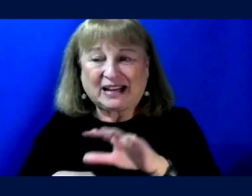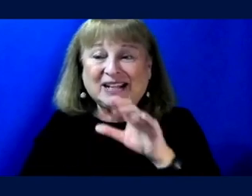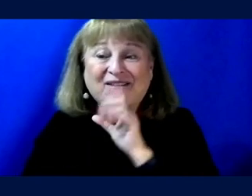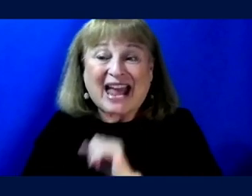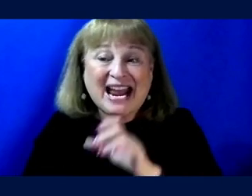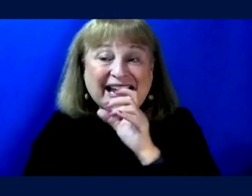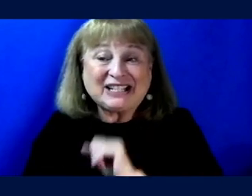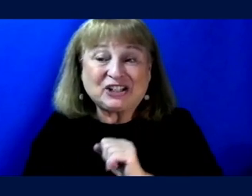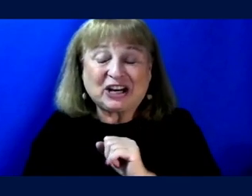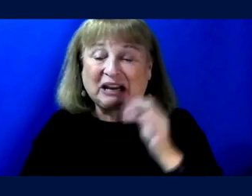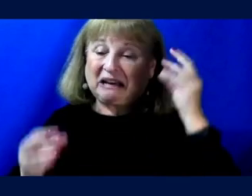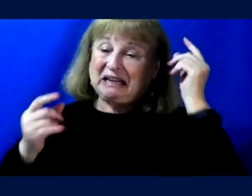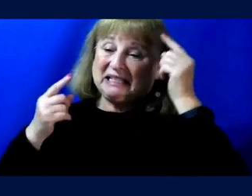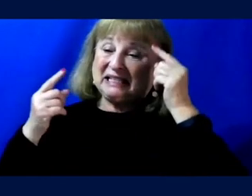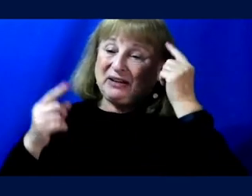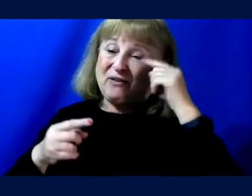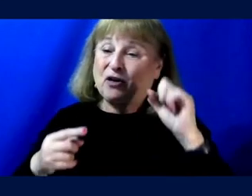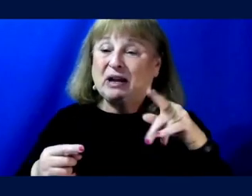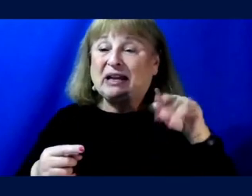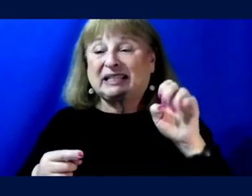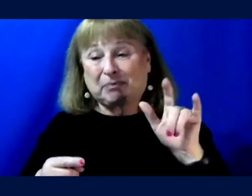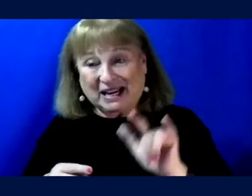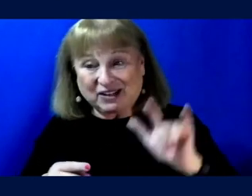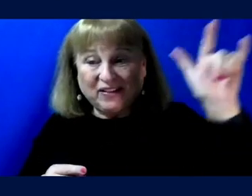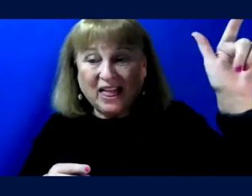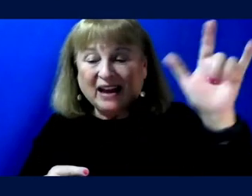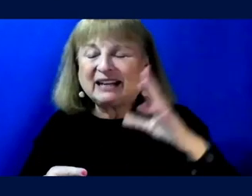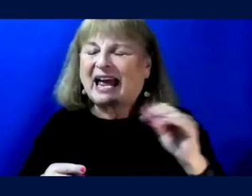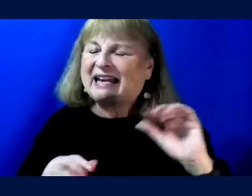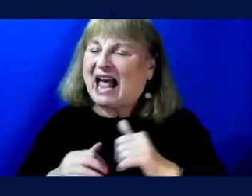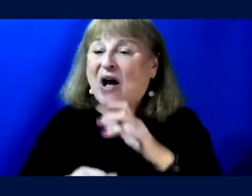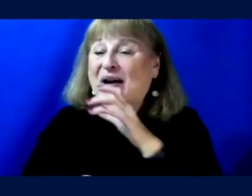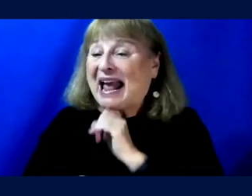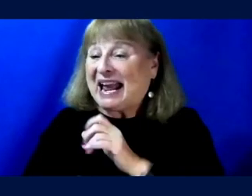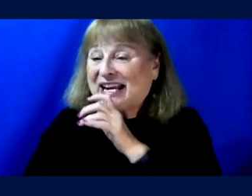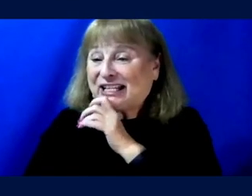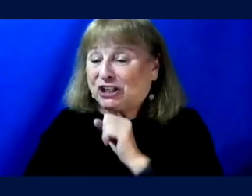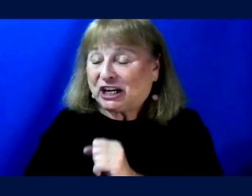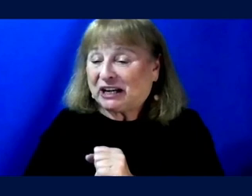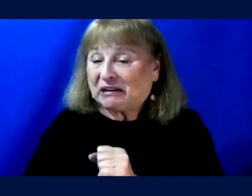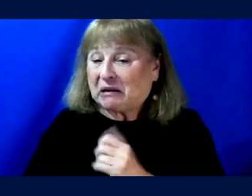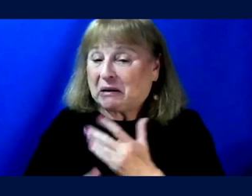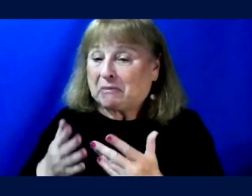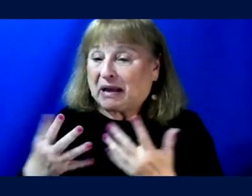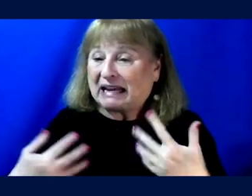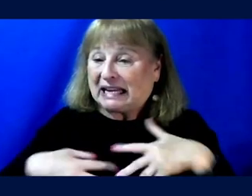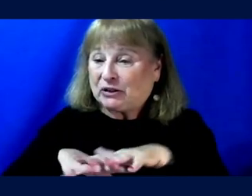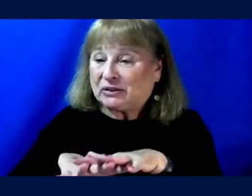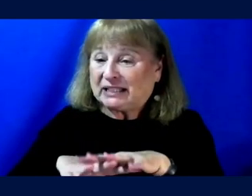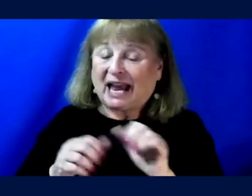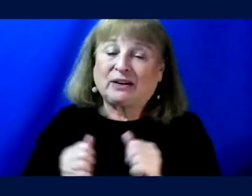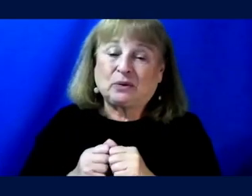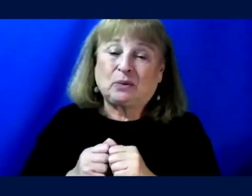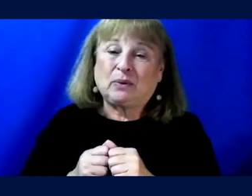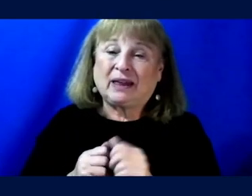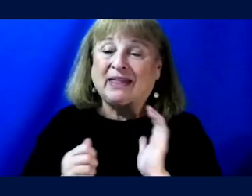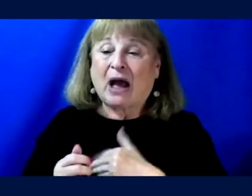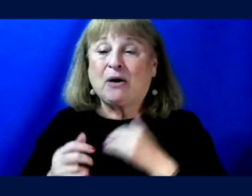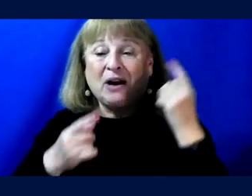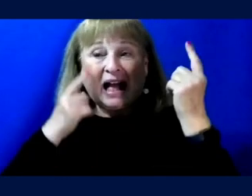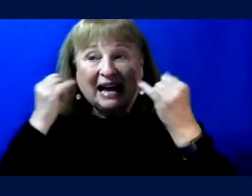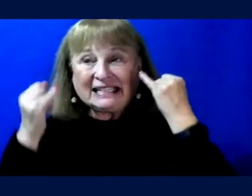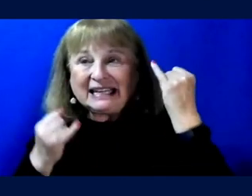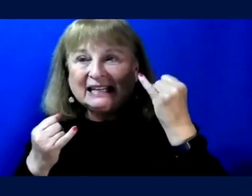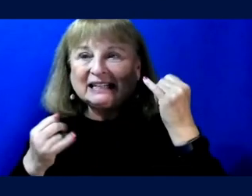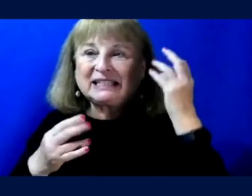considered for space flight and how that aging might intersect with our ideas and